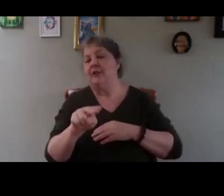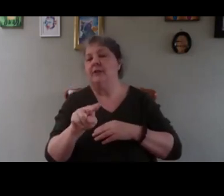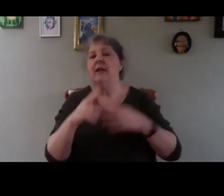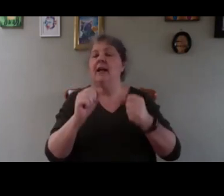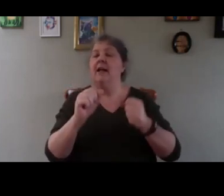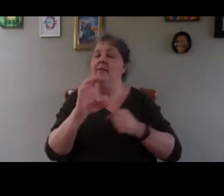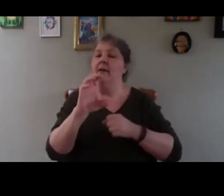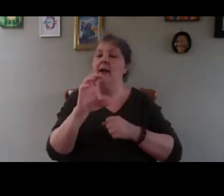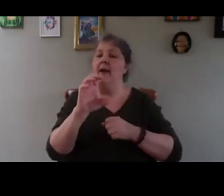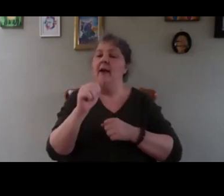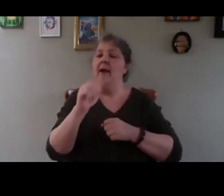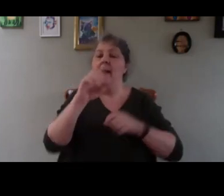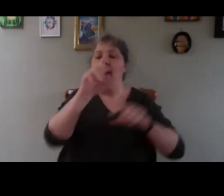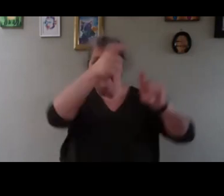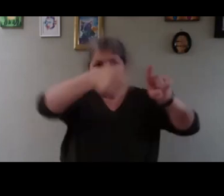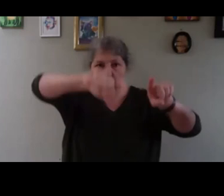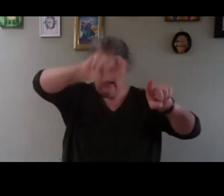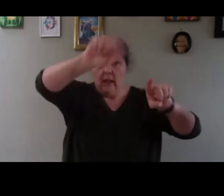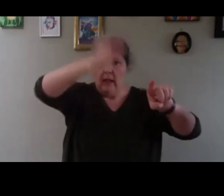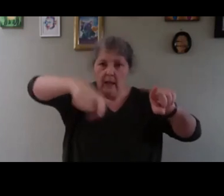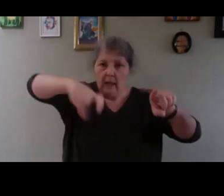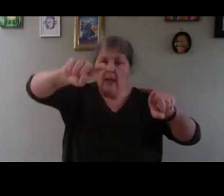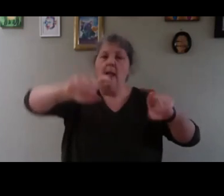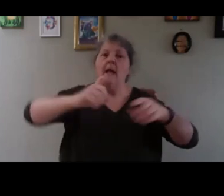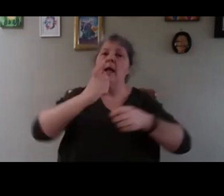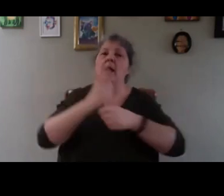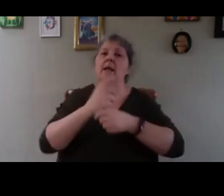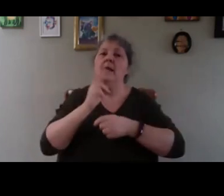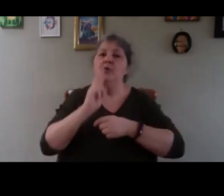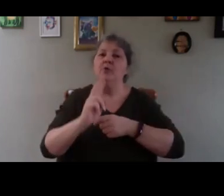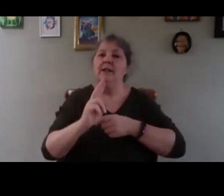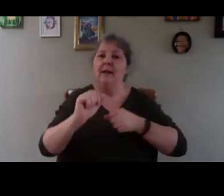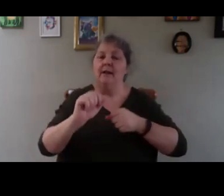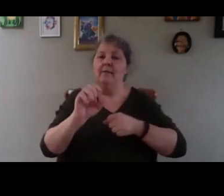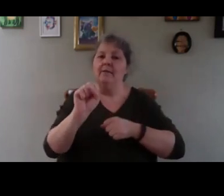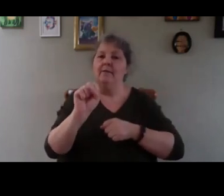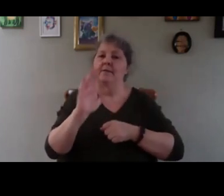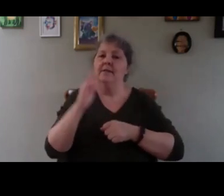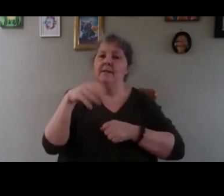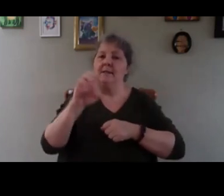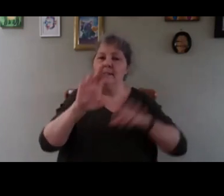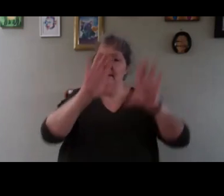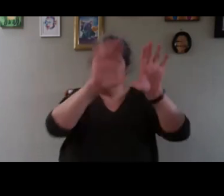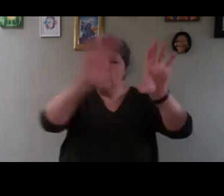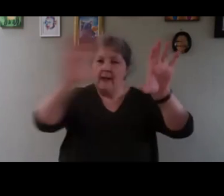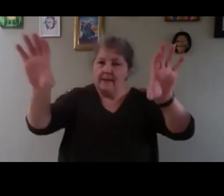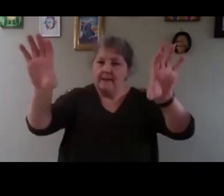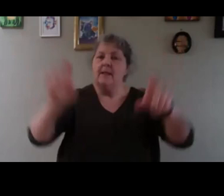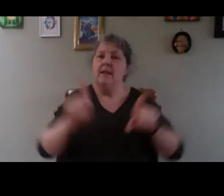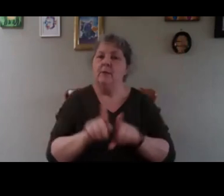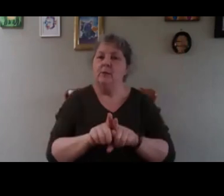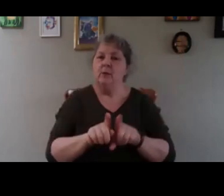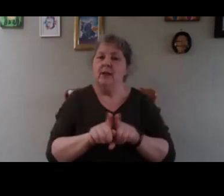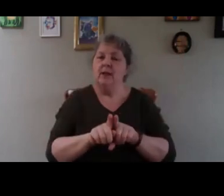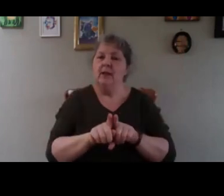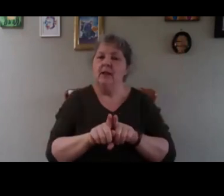cable laid on top of it and then you see that I have the slates and it's